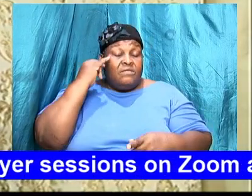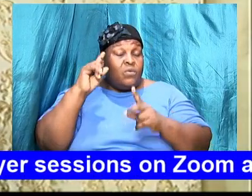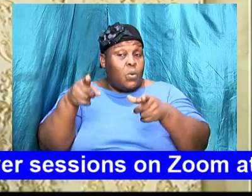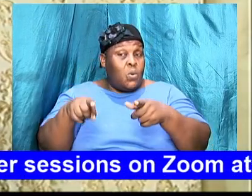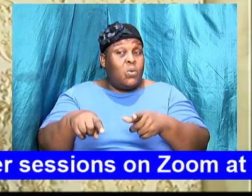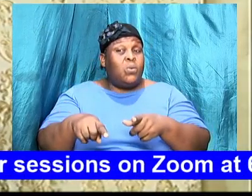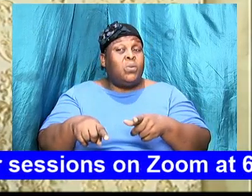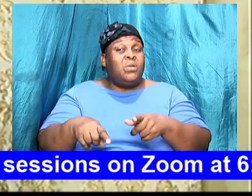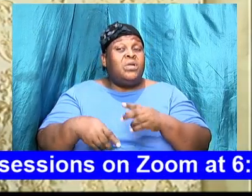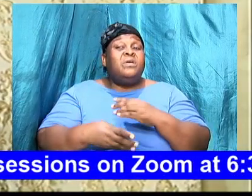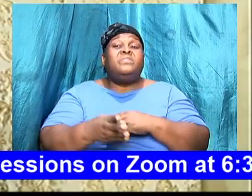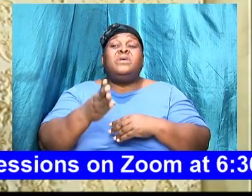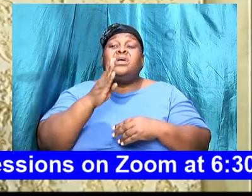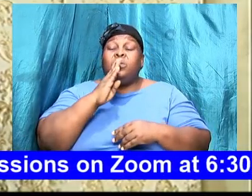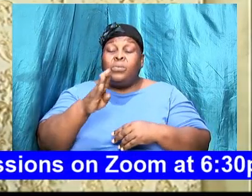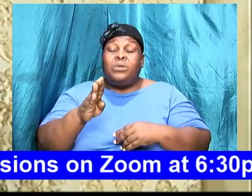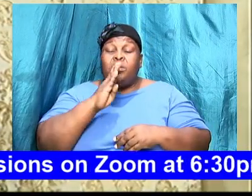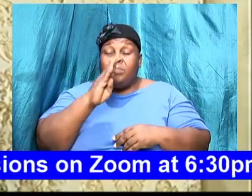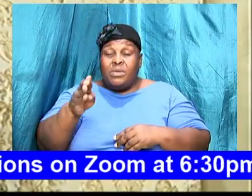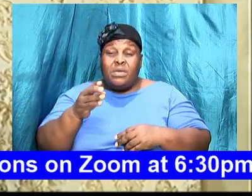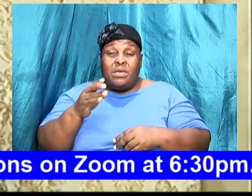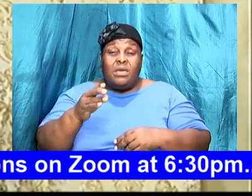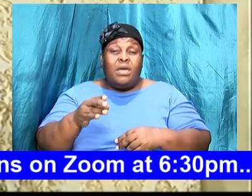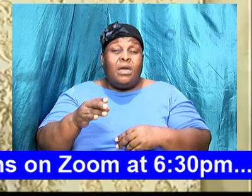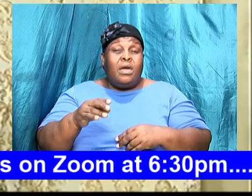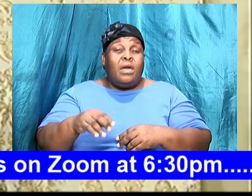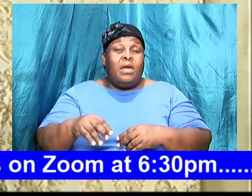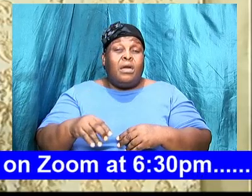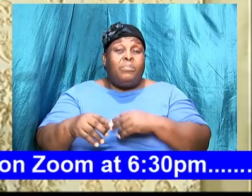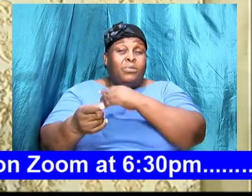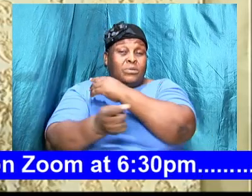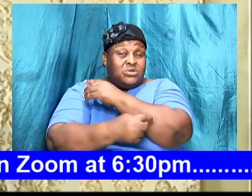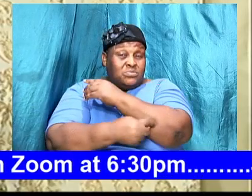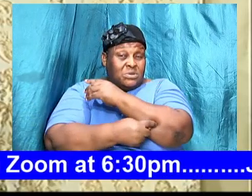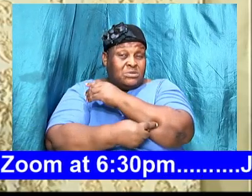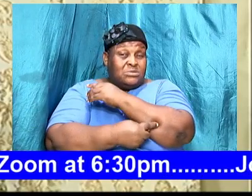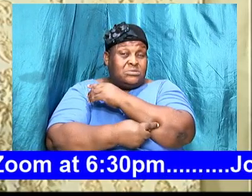there will be repercussions and because of this